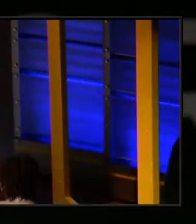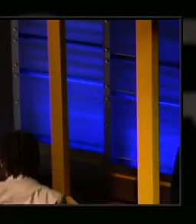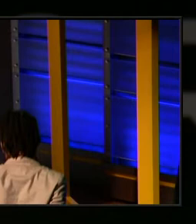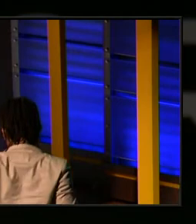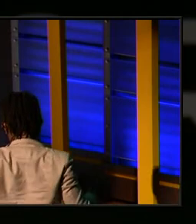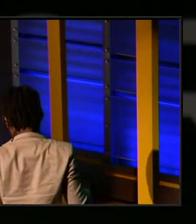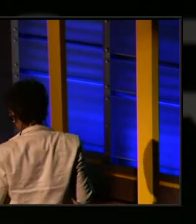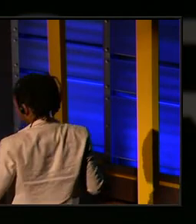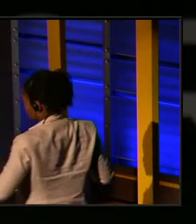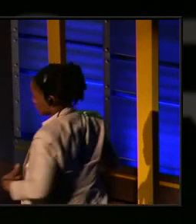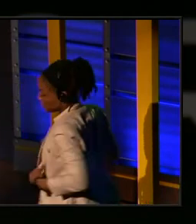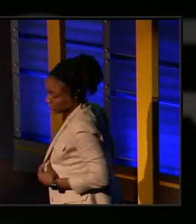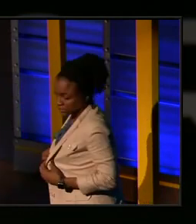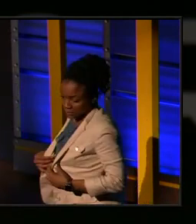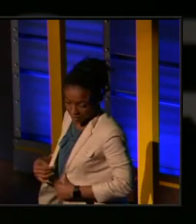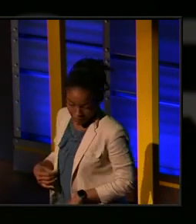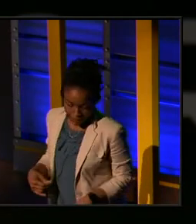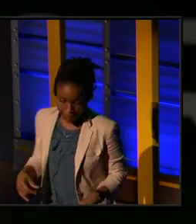Okay.